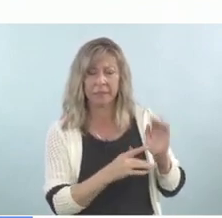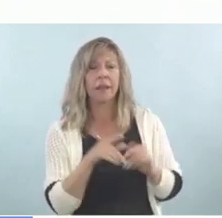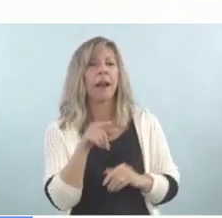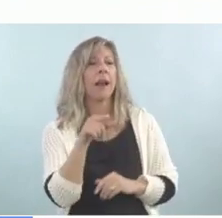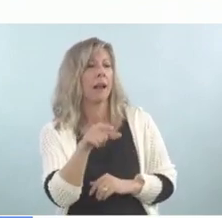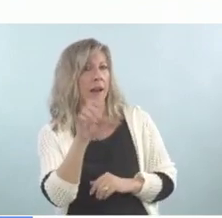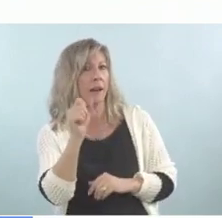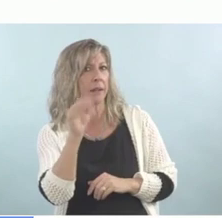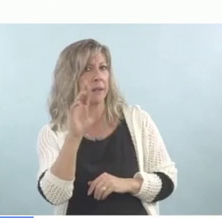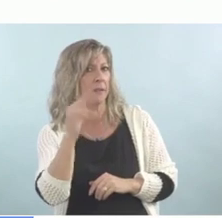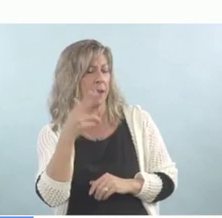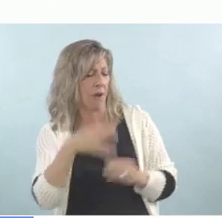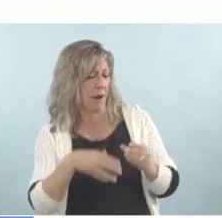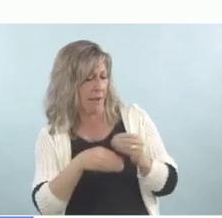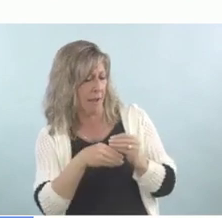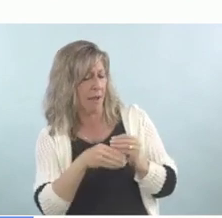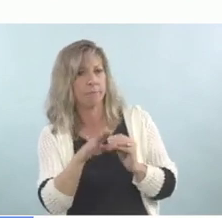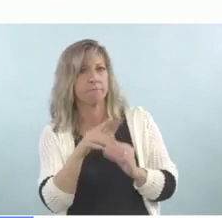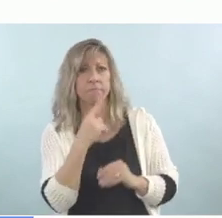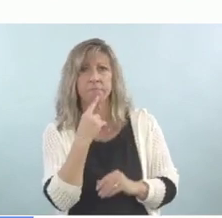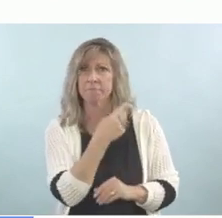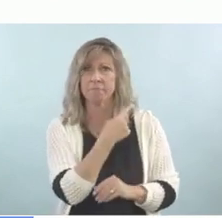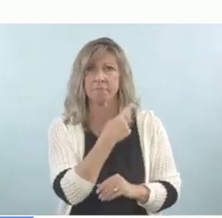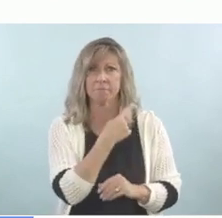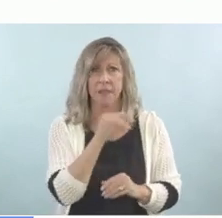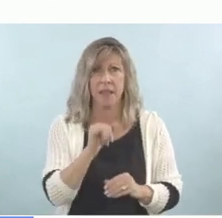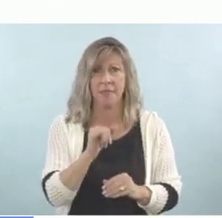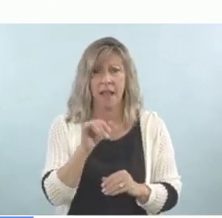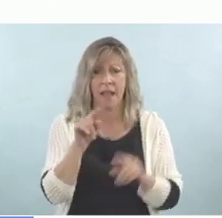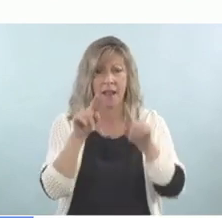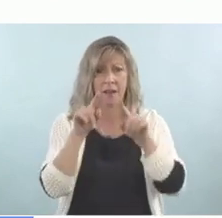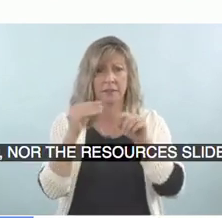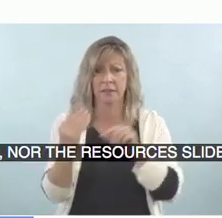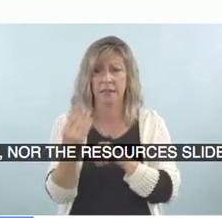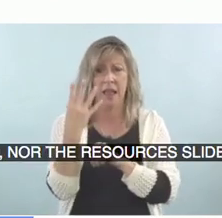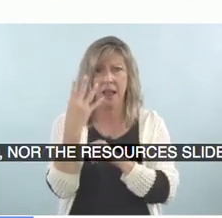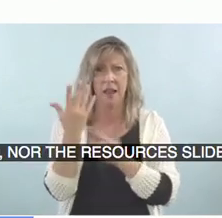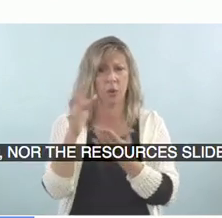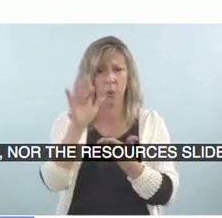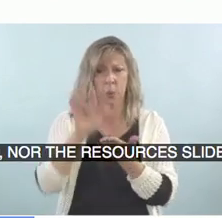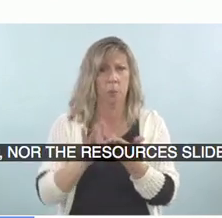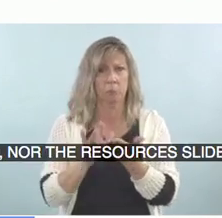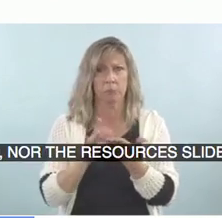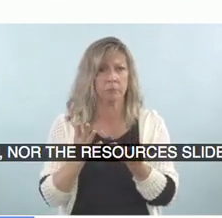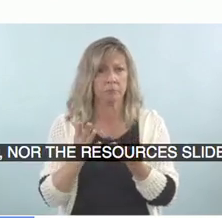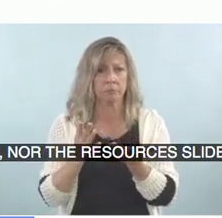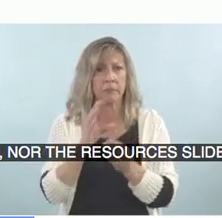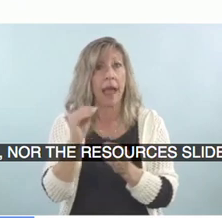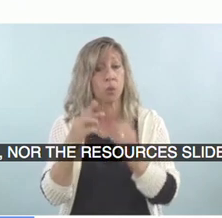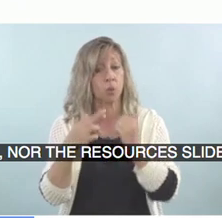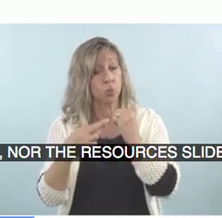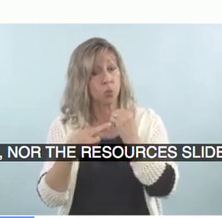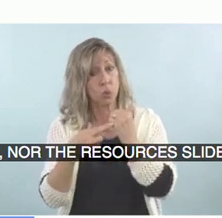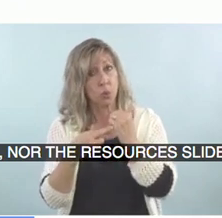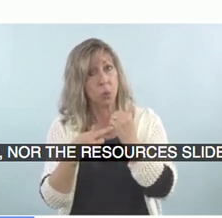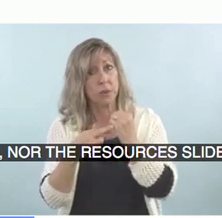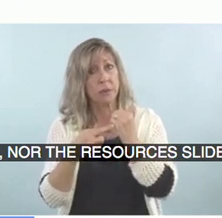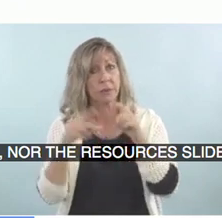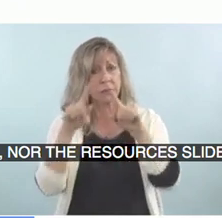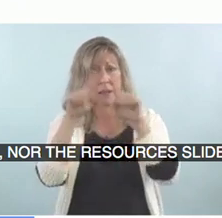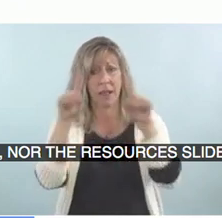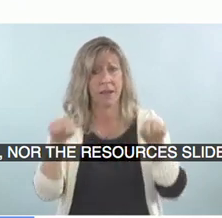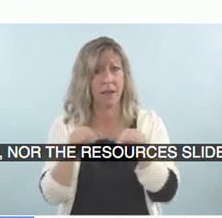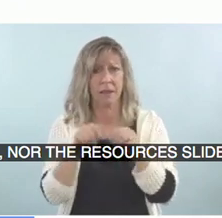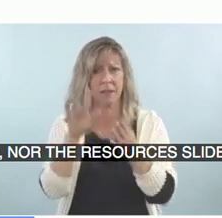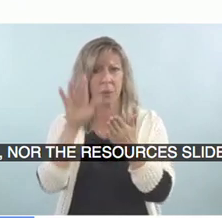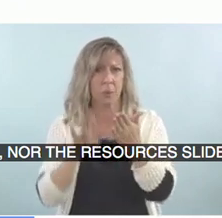Dr. Lomas, there wasn't anything on the slide, nor the resources slide. I thought you were going to be giving us bullets on those points or else I would